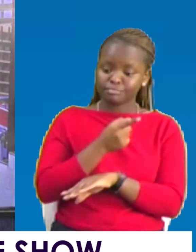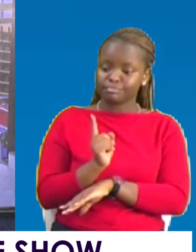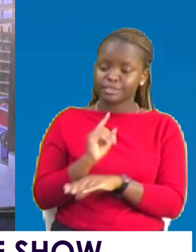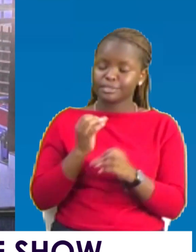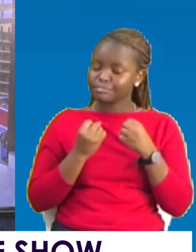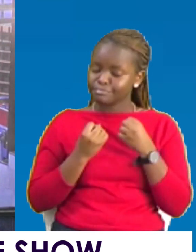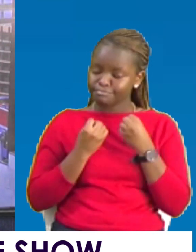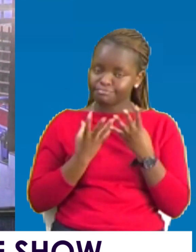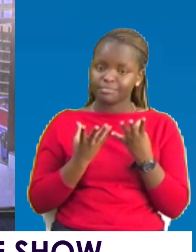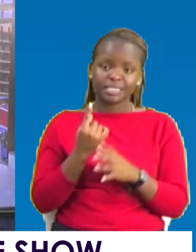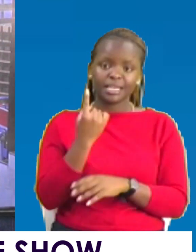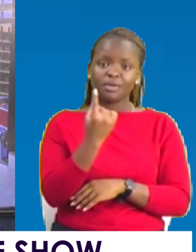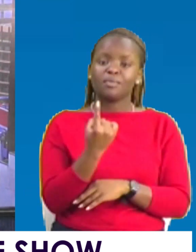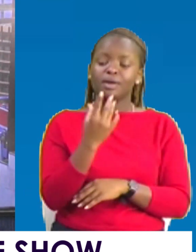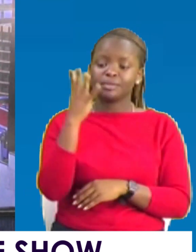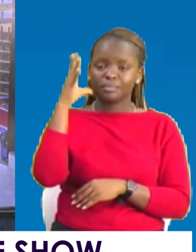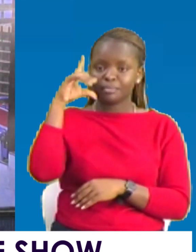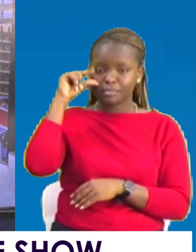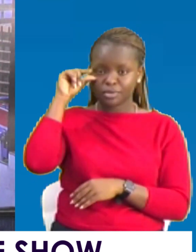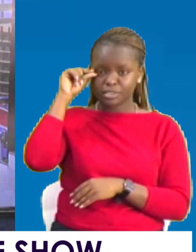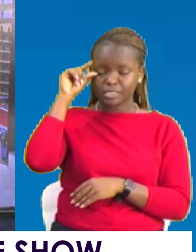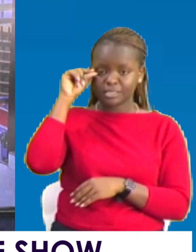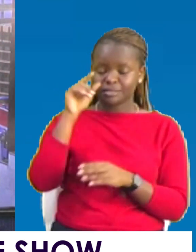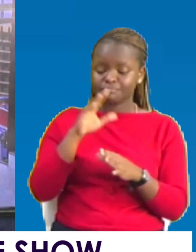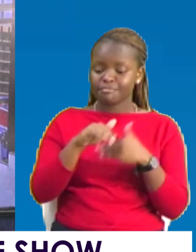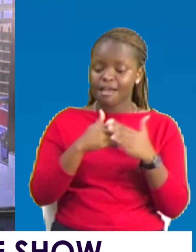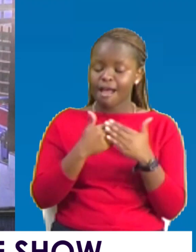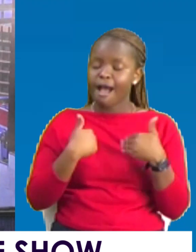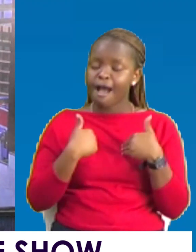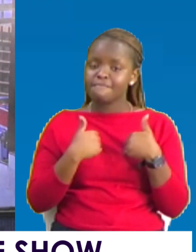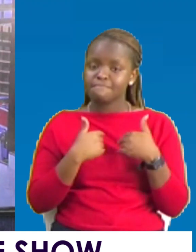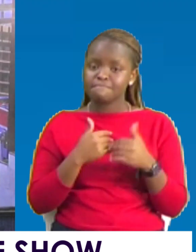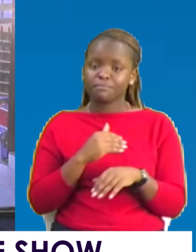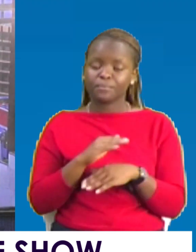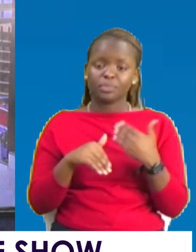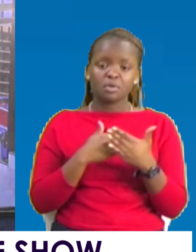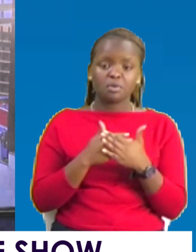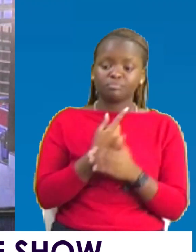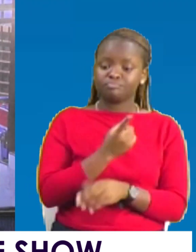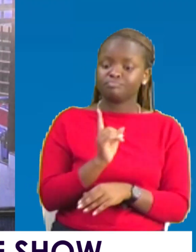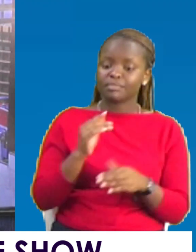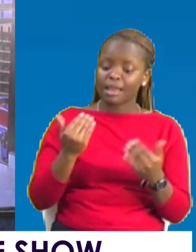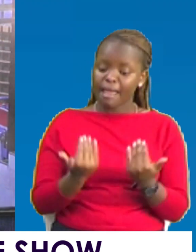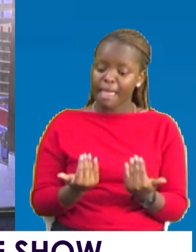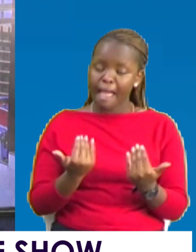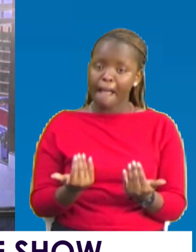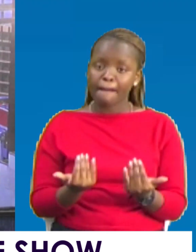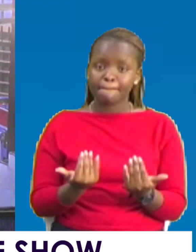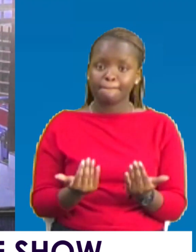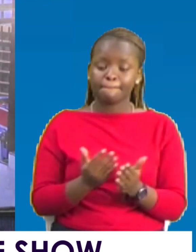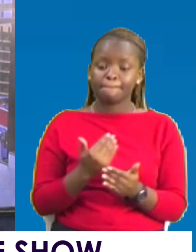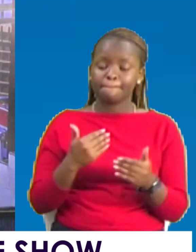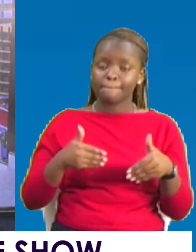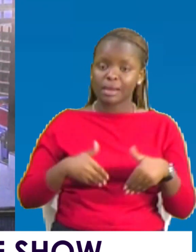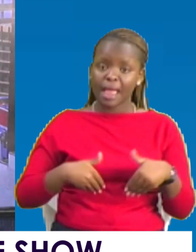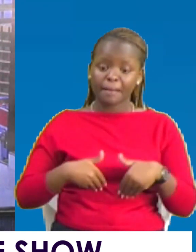We do not have just one Moses. We have many Moseses among them. All of them. The young people you have in your home. Those are